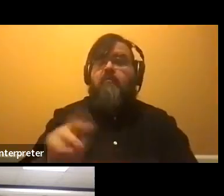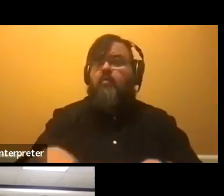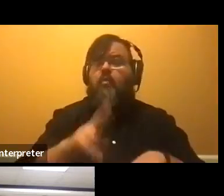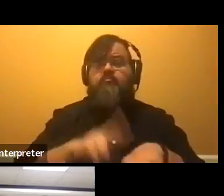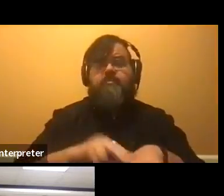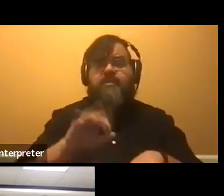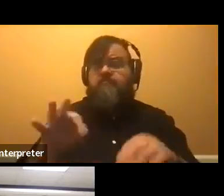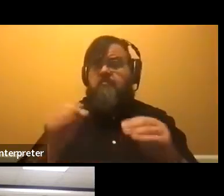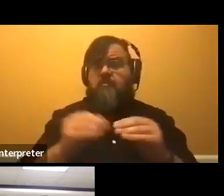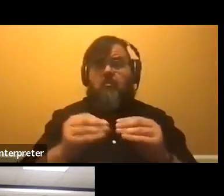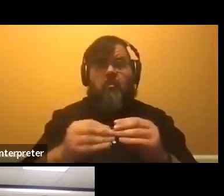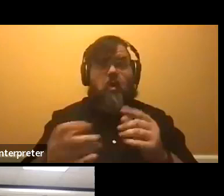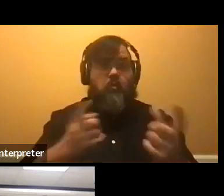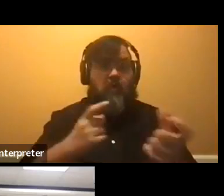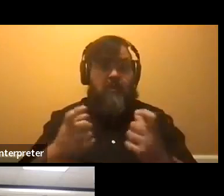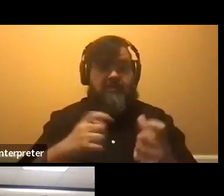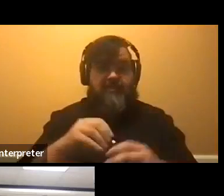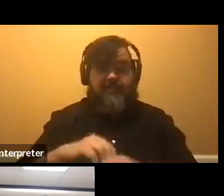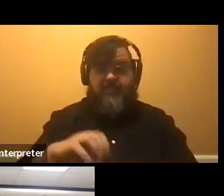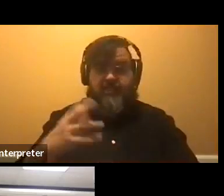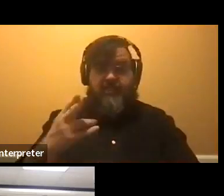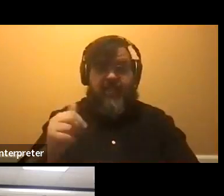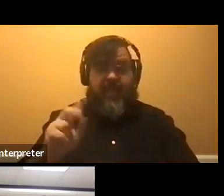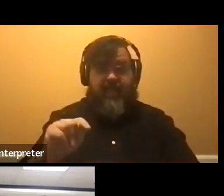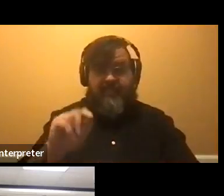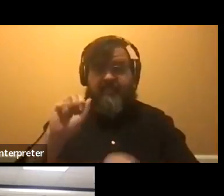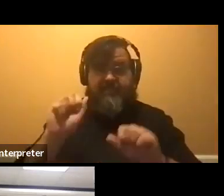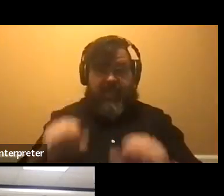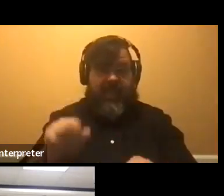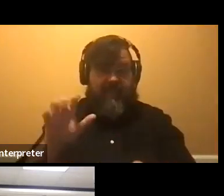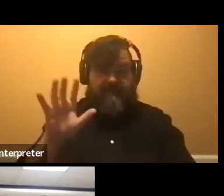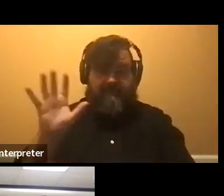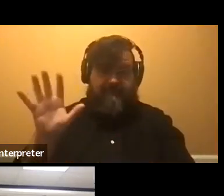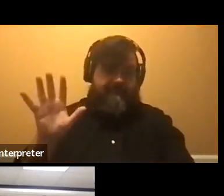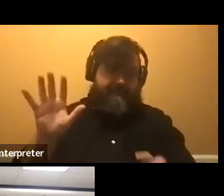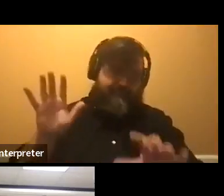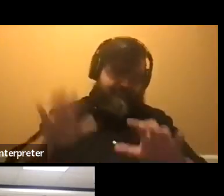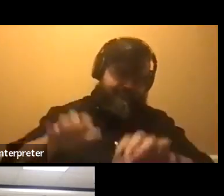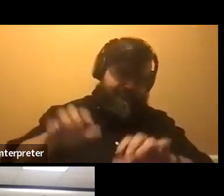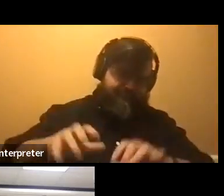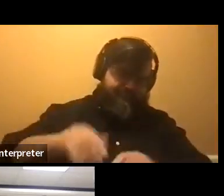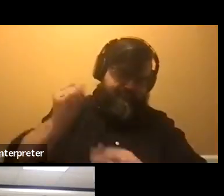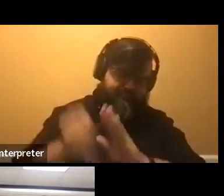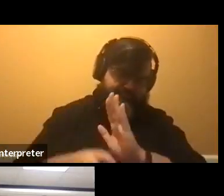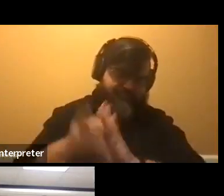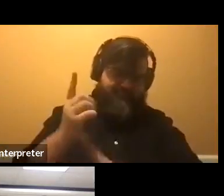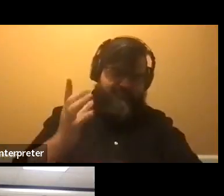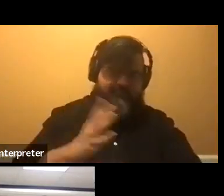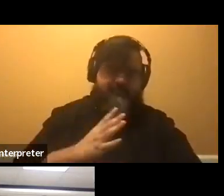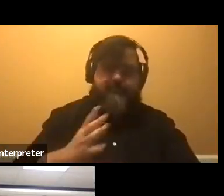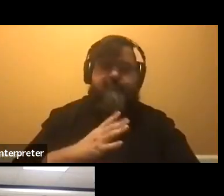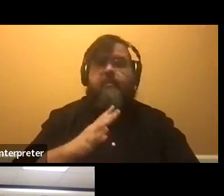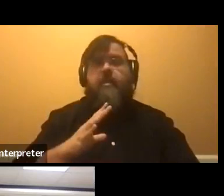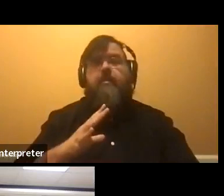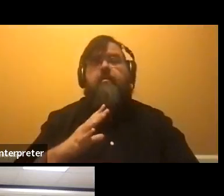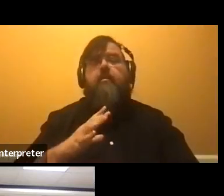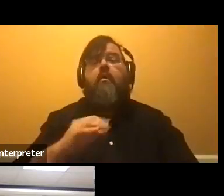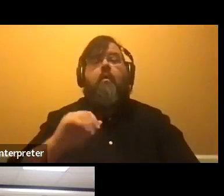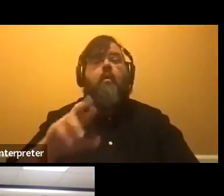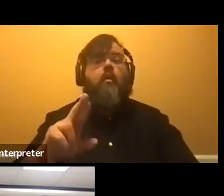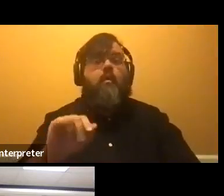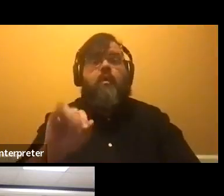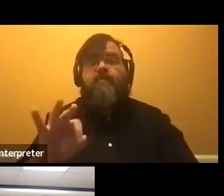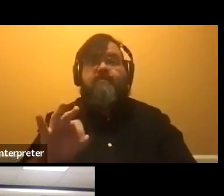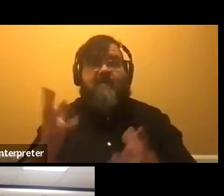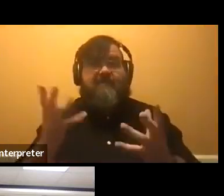are any other questions in the chat, please feel free. can add those last minute questions. Um, and even if you want to put a question after we're, we're done,